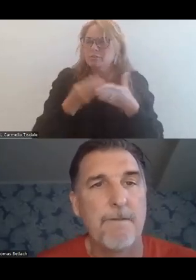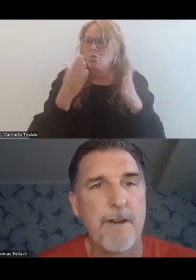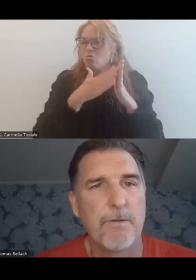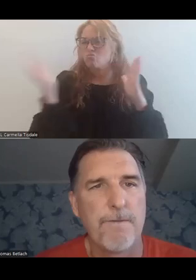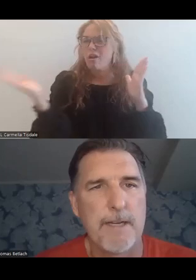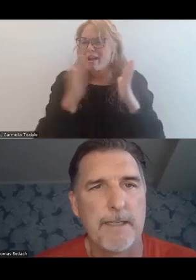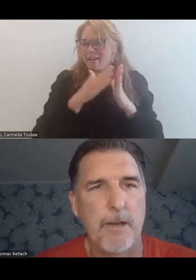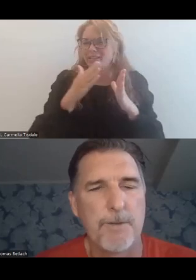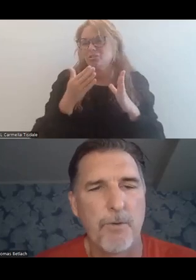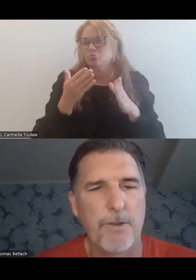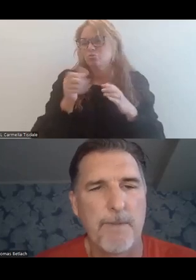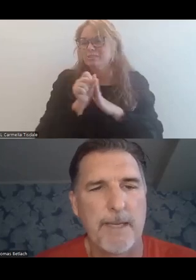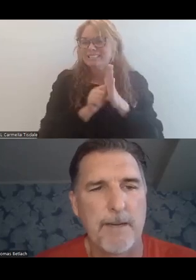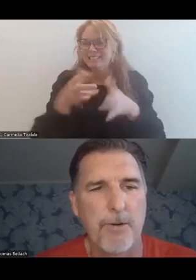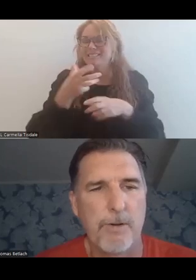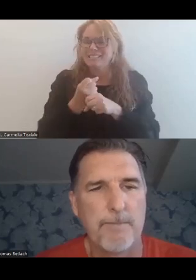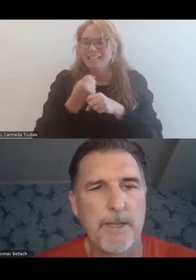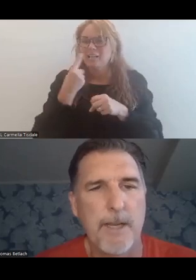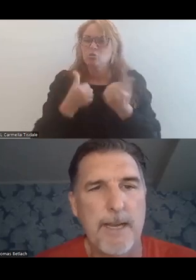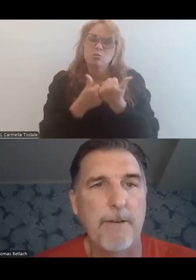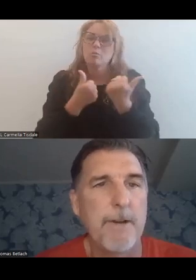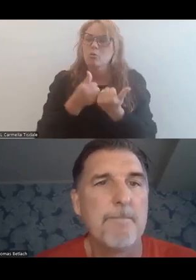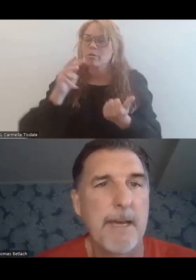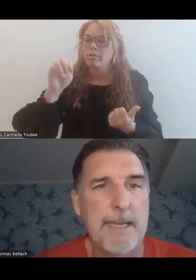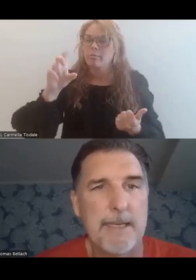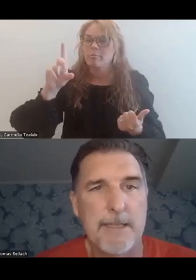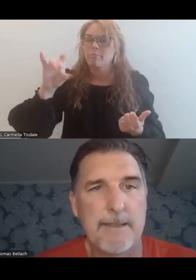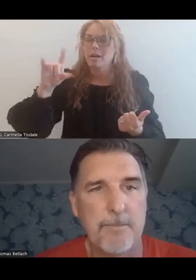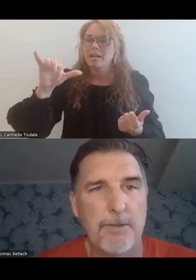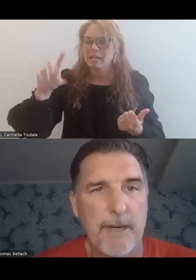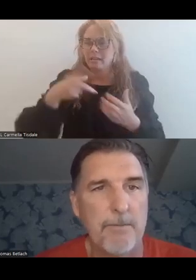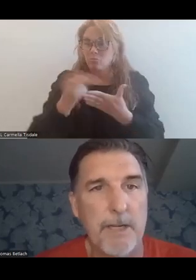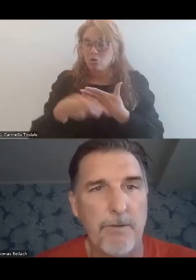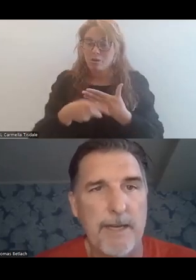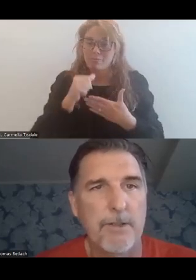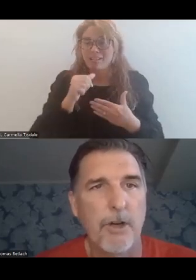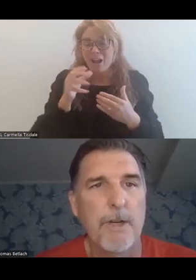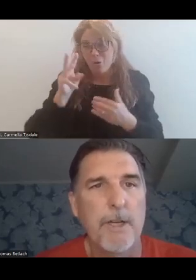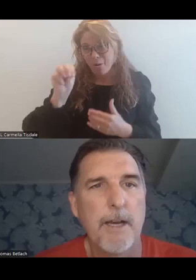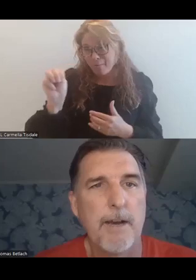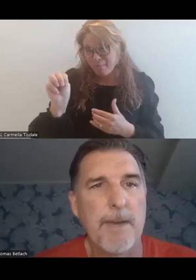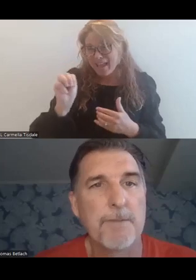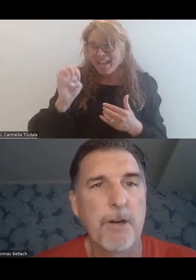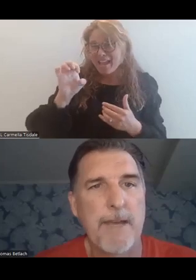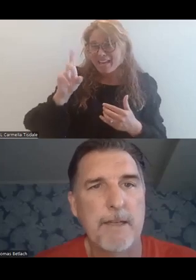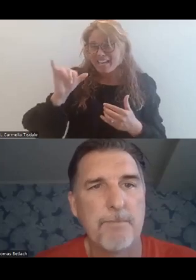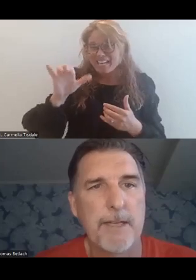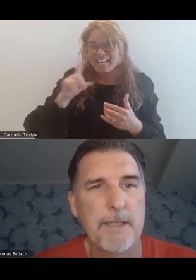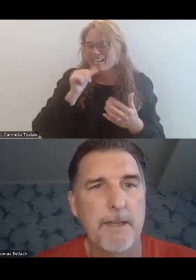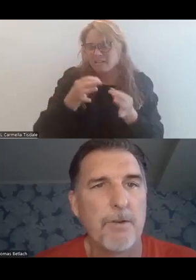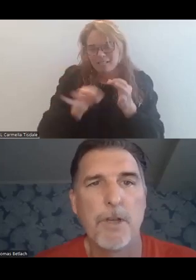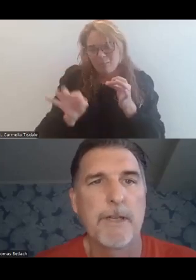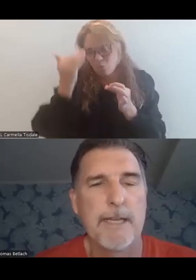states get in federal funding to help support their Medicaid programs. Now, Medicaid is not simple, right? We know that. So as part of